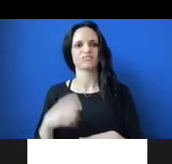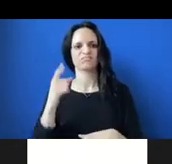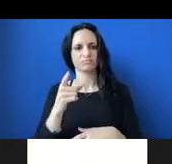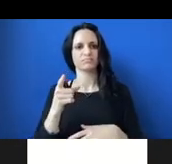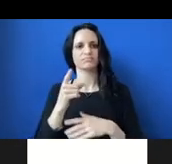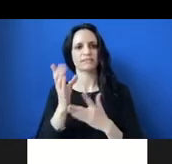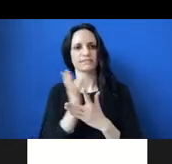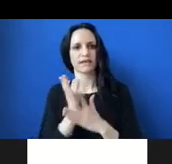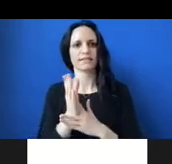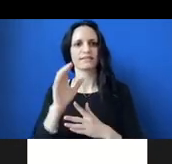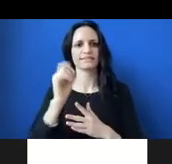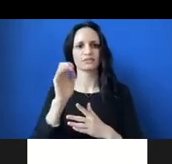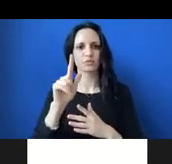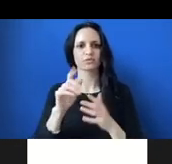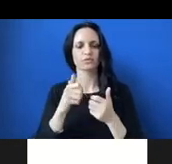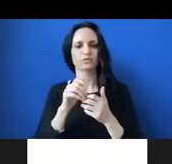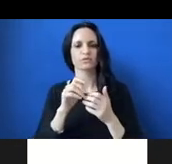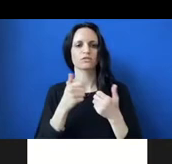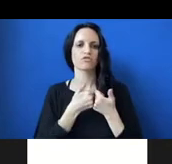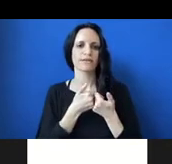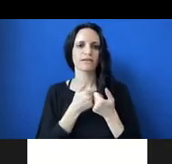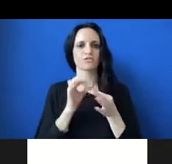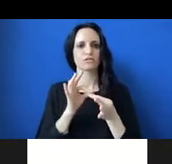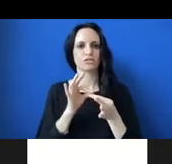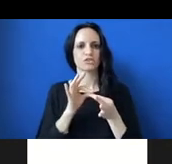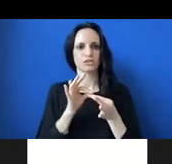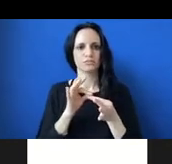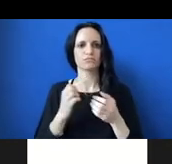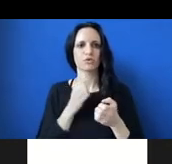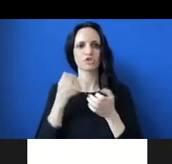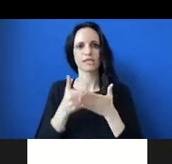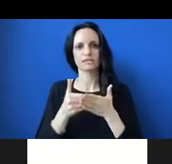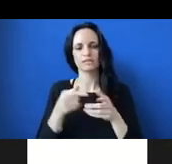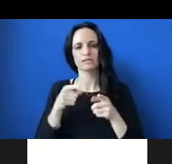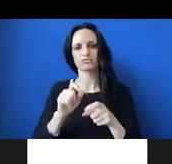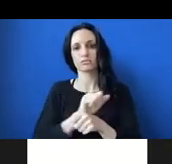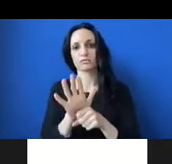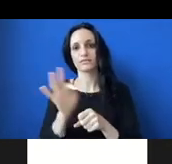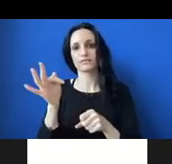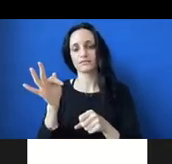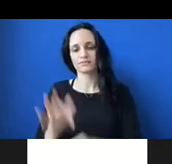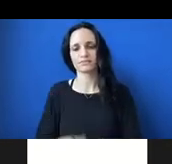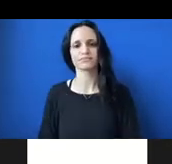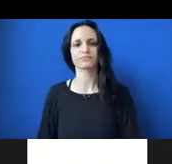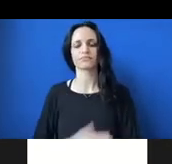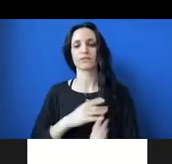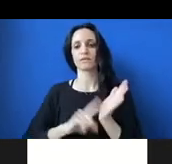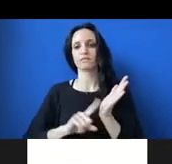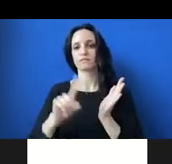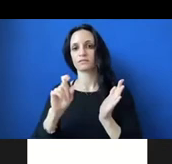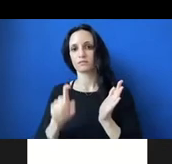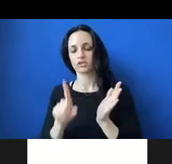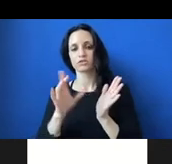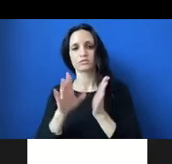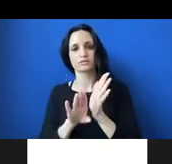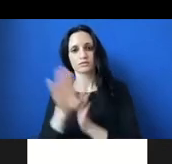and romantic relationships and emotional intimacy during the COVID-19 pandemic. Um, my research question was formulated